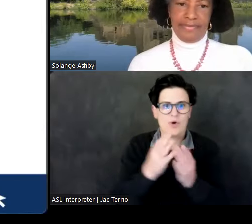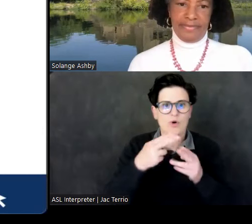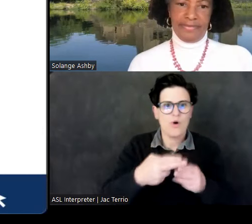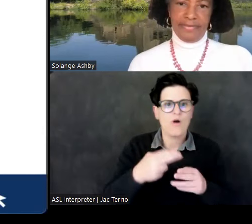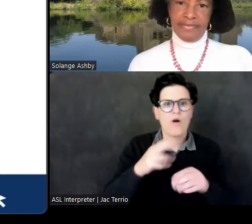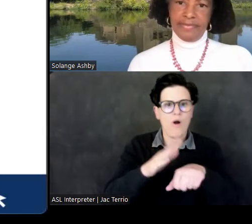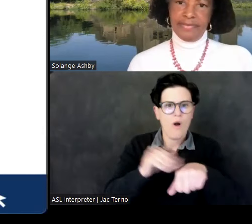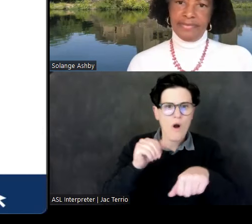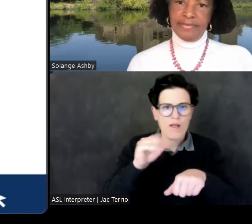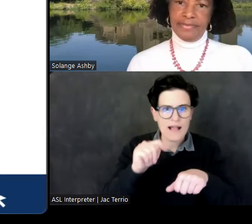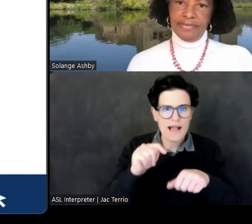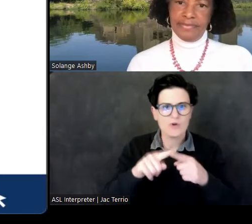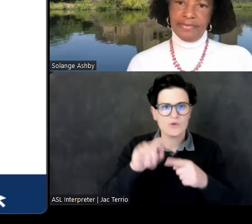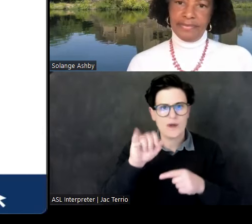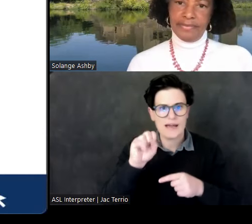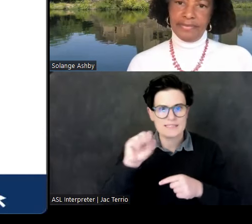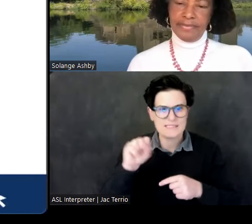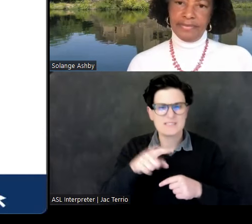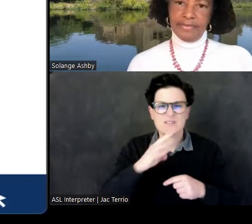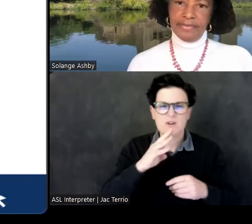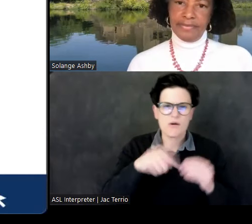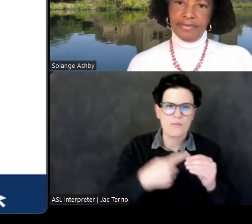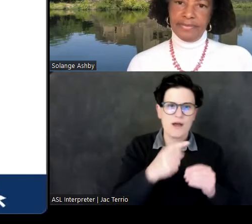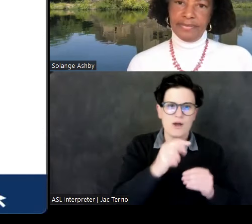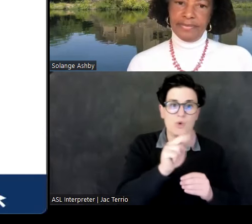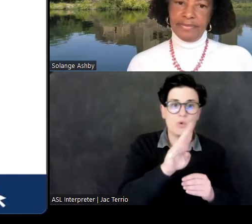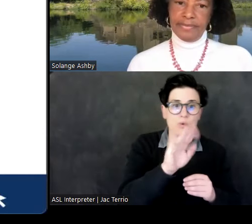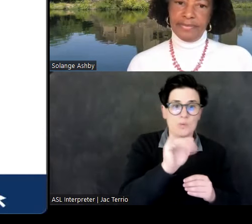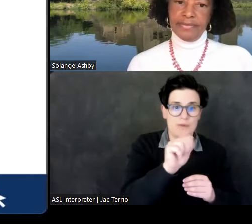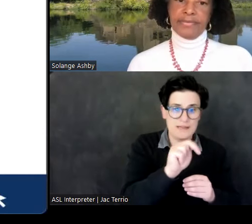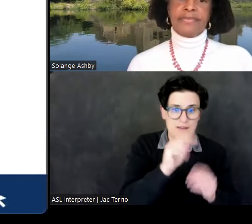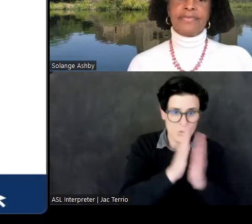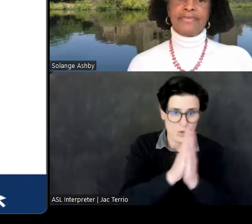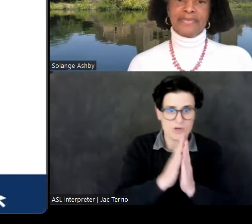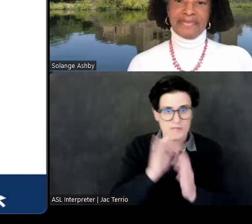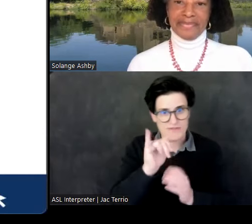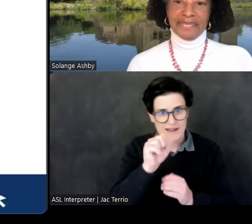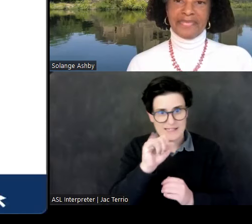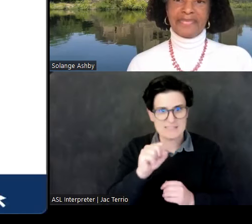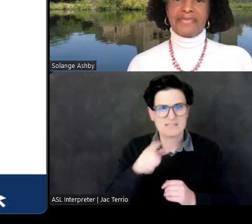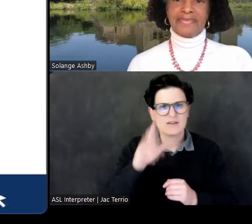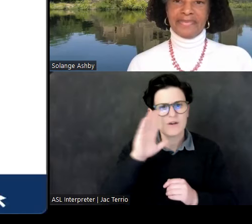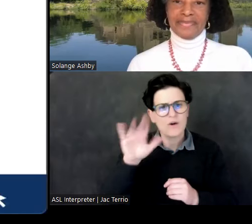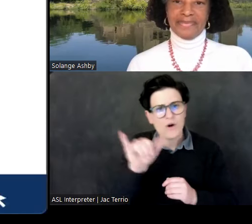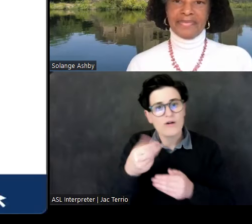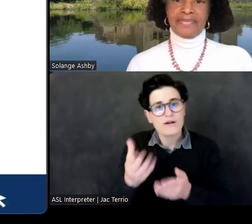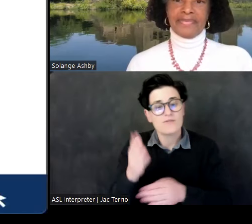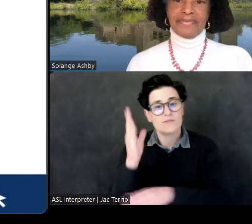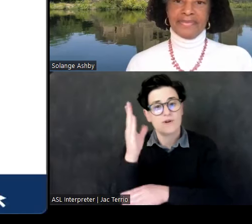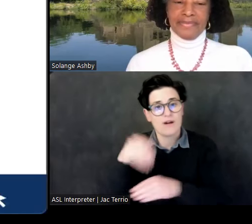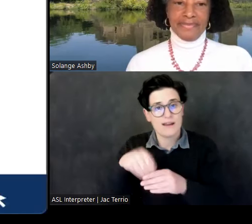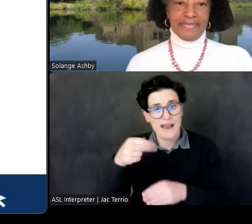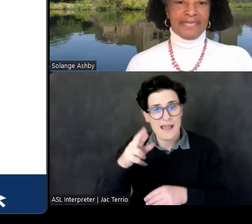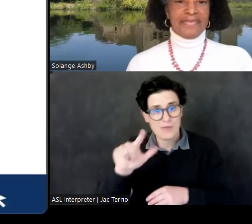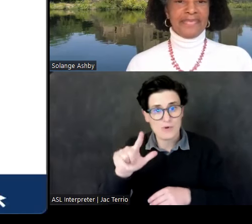Isis. She'll also be giving a talk in April for the Walla Walla Society on Cleopatra and the Queens of Moro. So put that